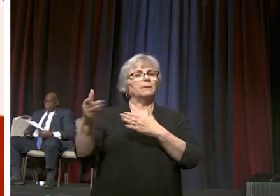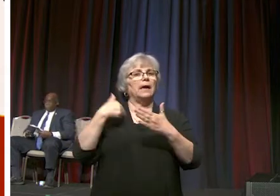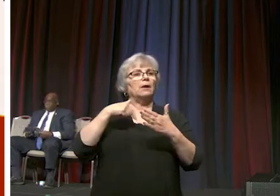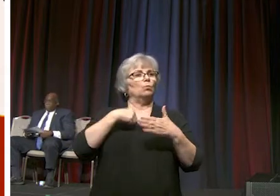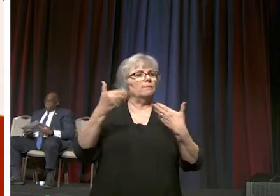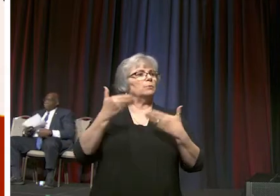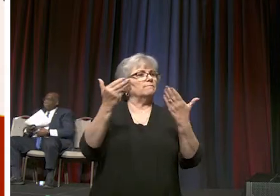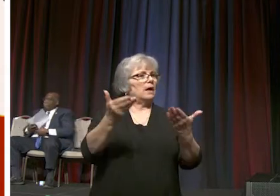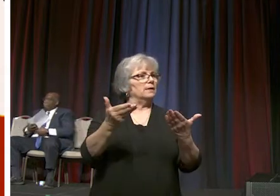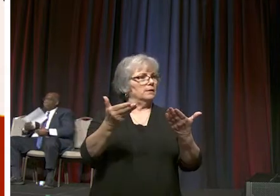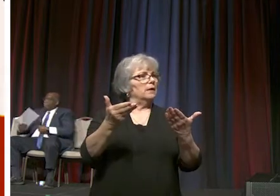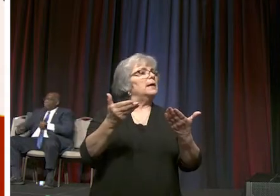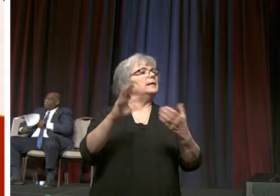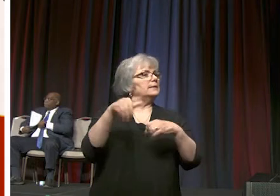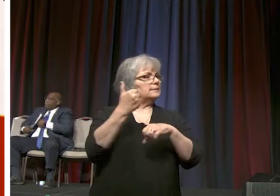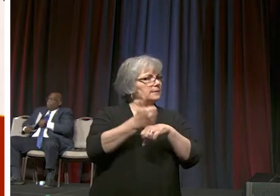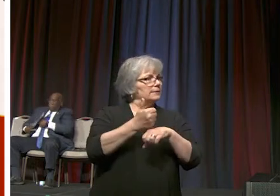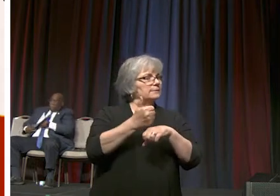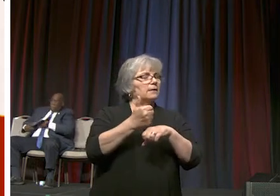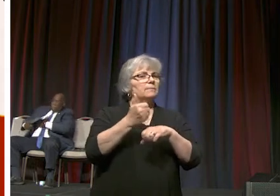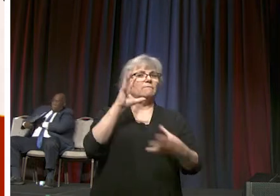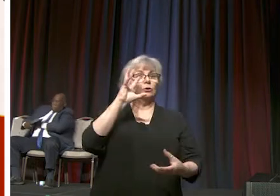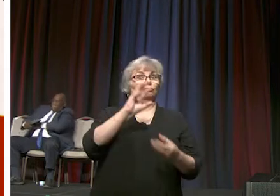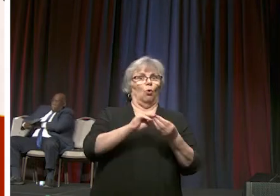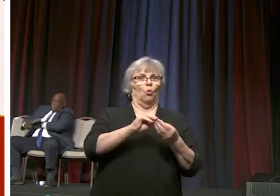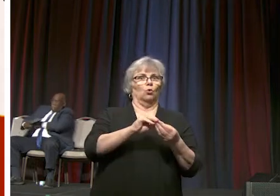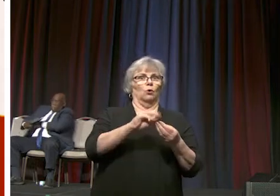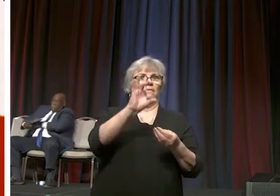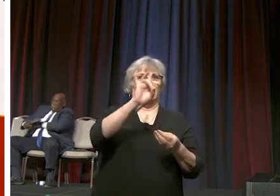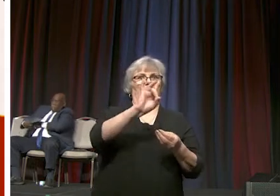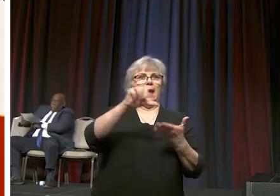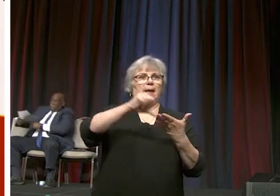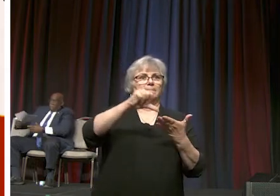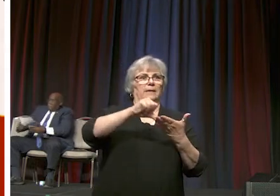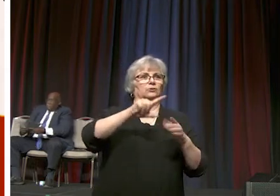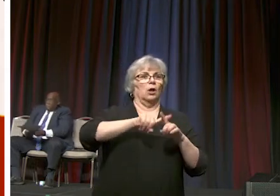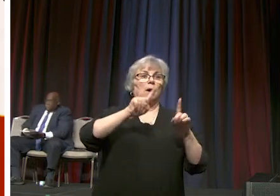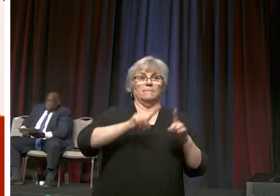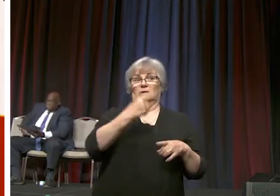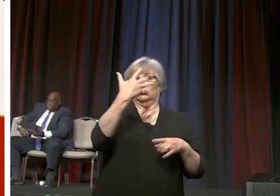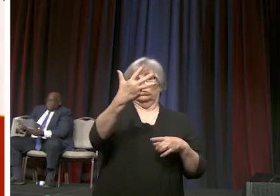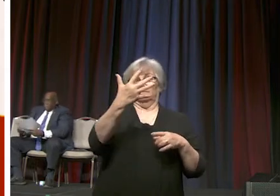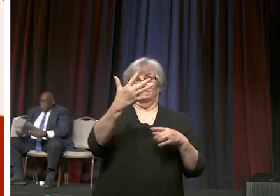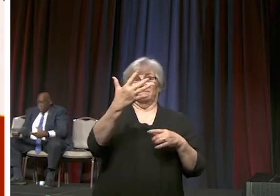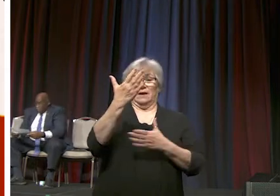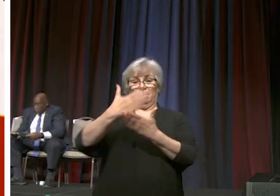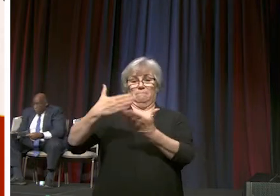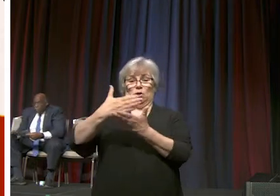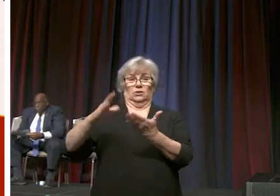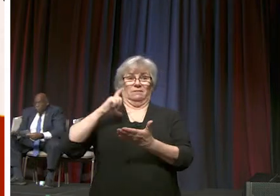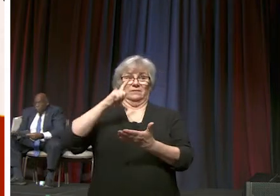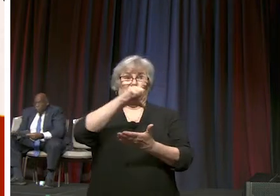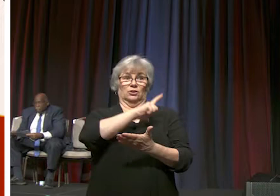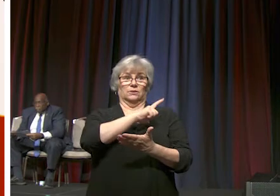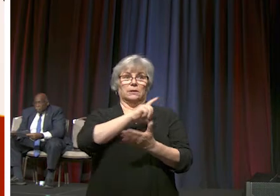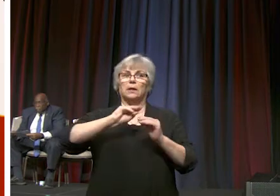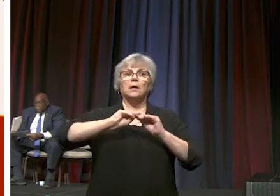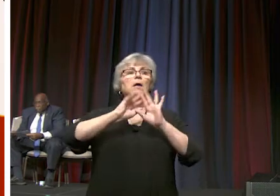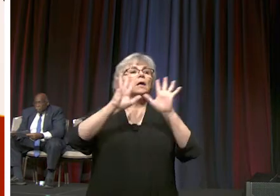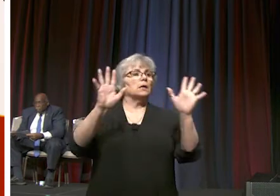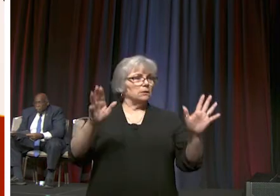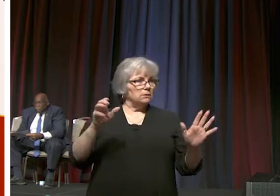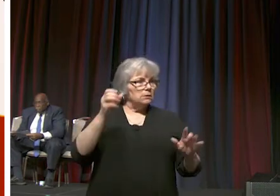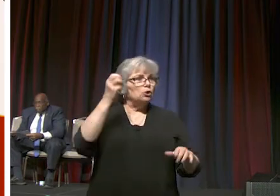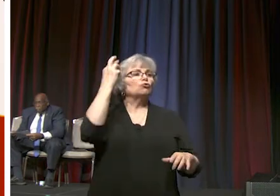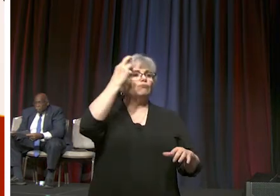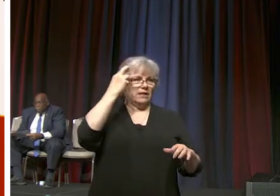sets it out in a total of eight pages but there are five pieces of legislation with clear rationale that